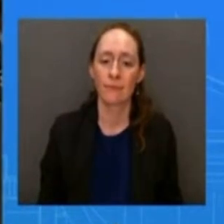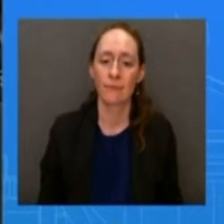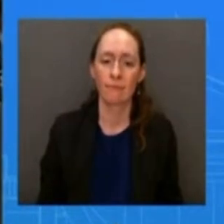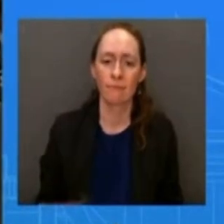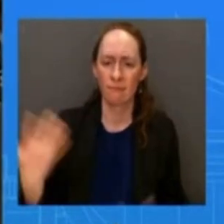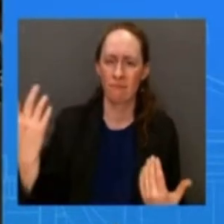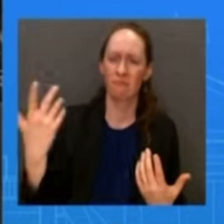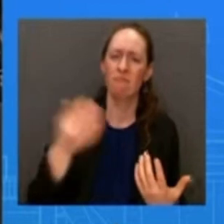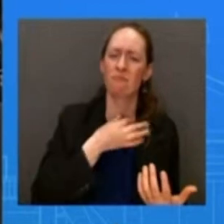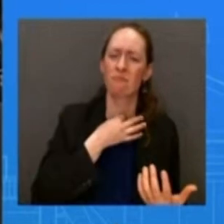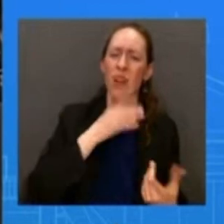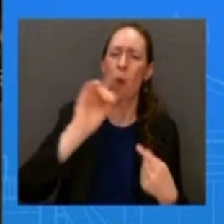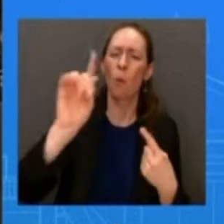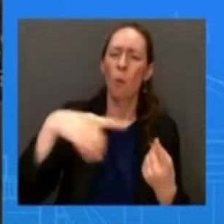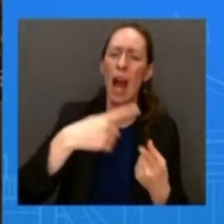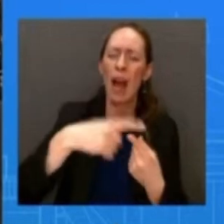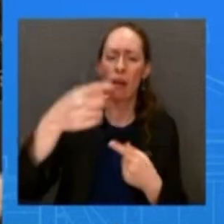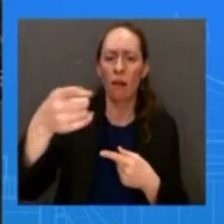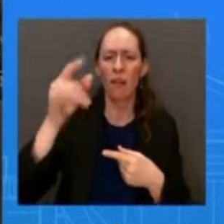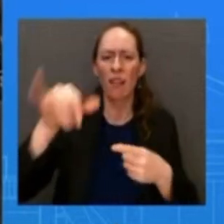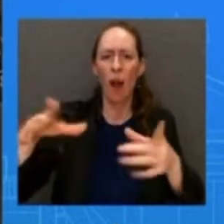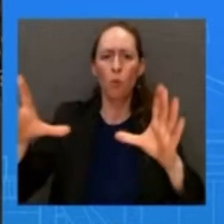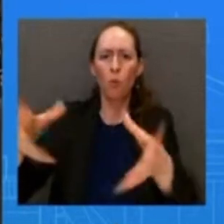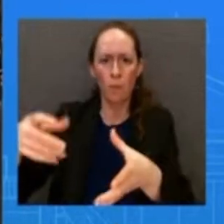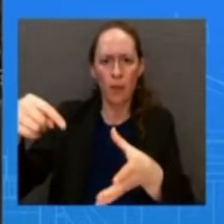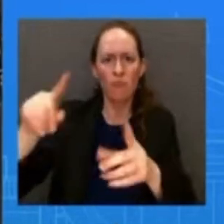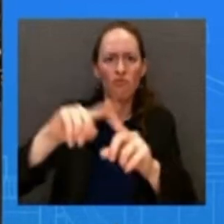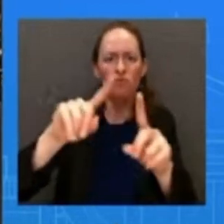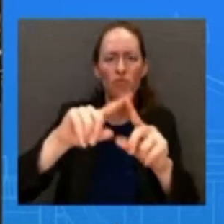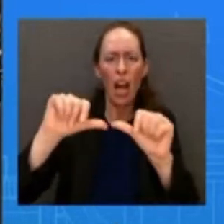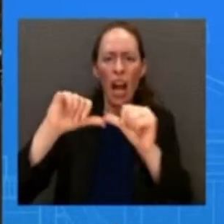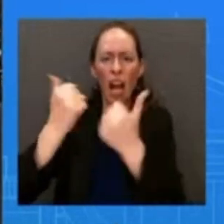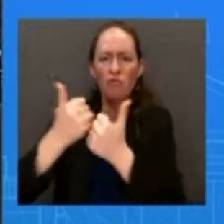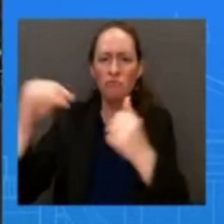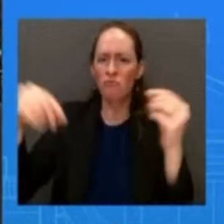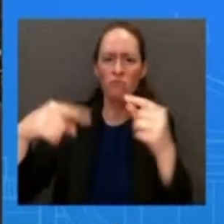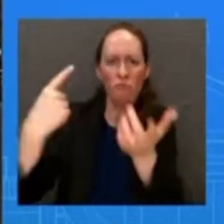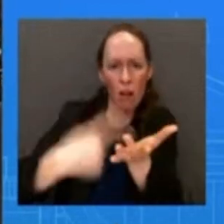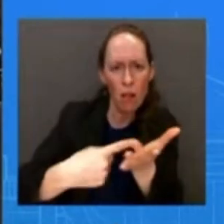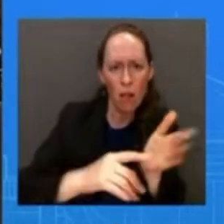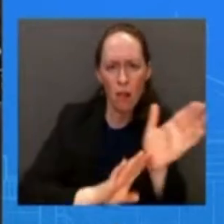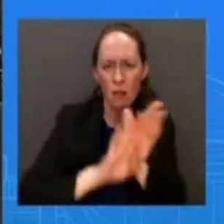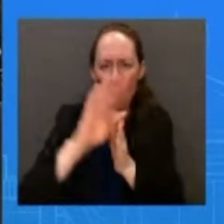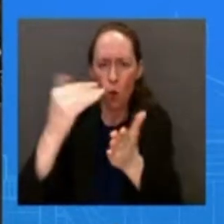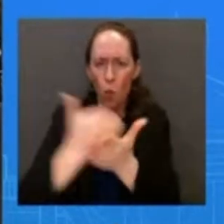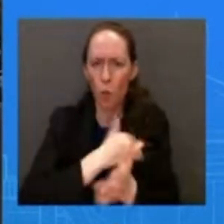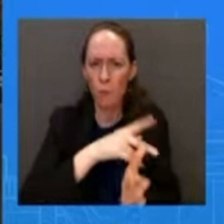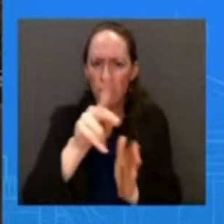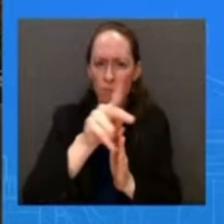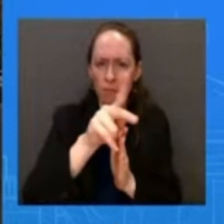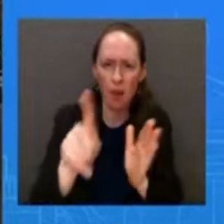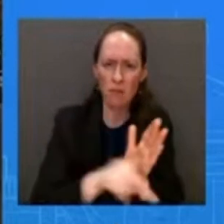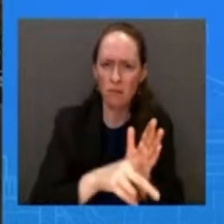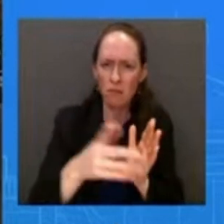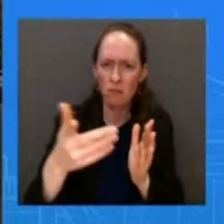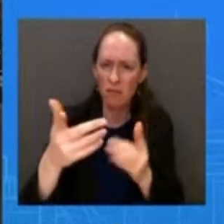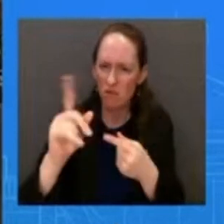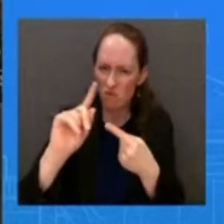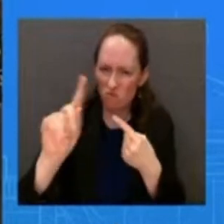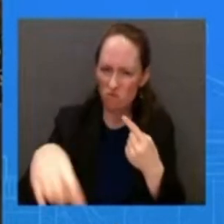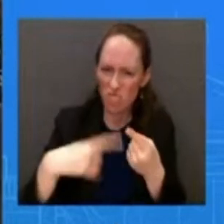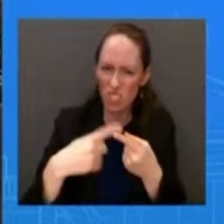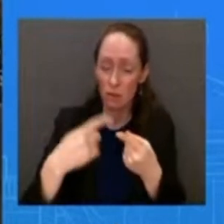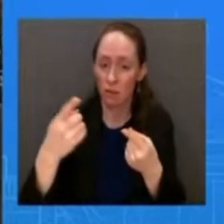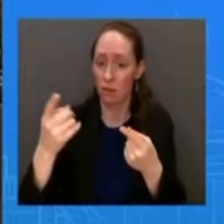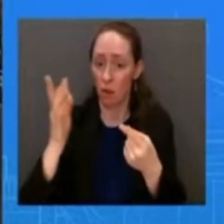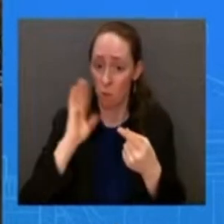of uh agreeing on protocols or having a better idea on growth protocols what is that exactly and will those be published will be public will they be talked about or presented